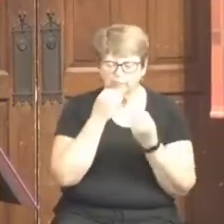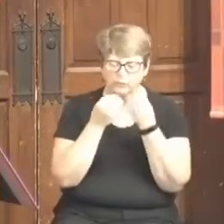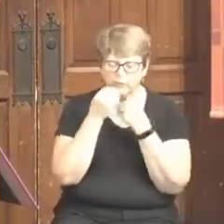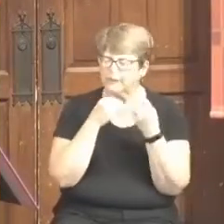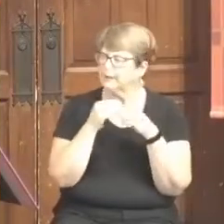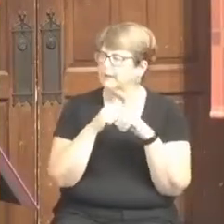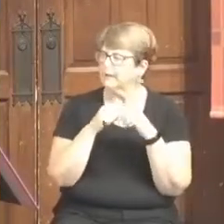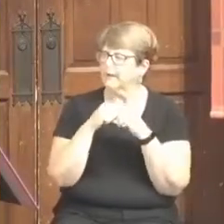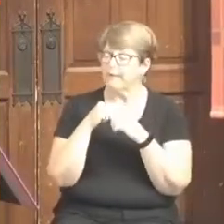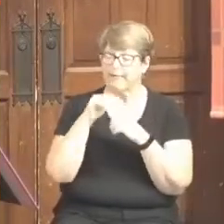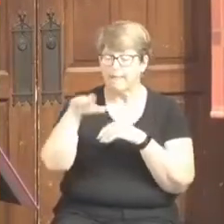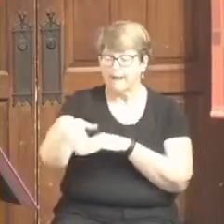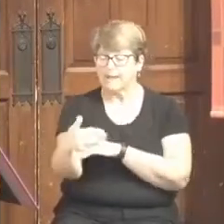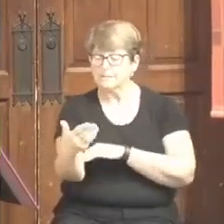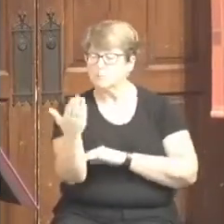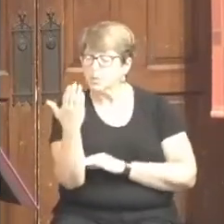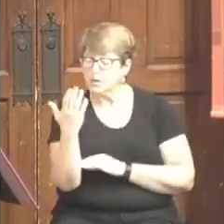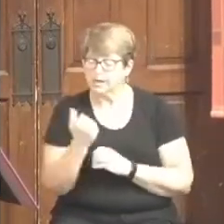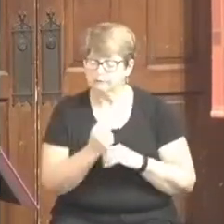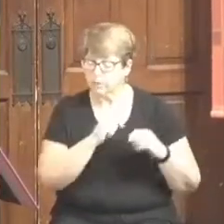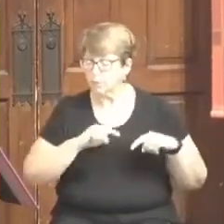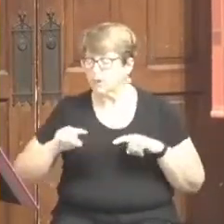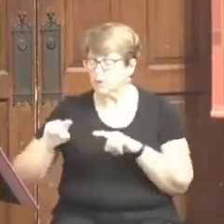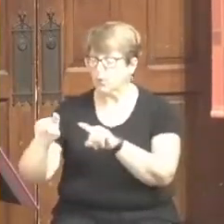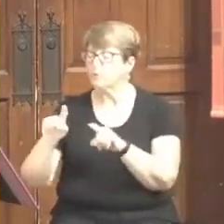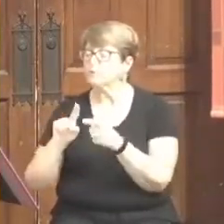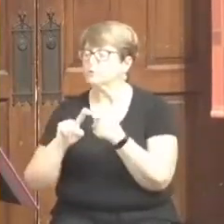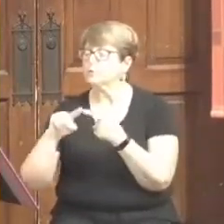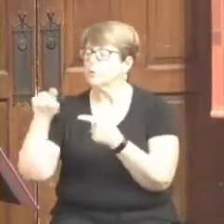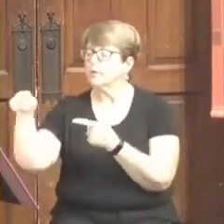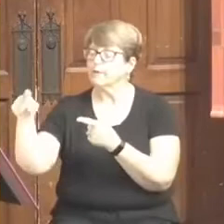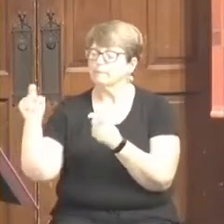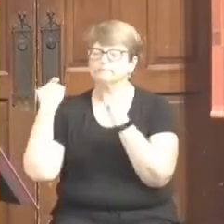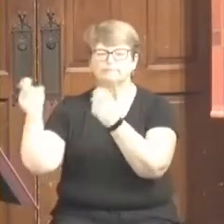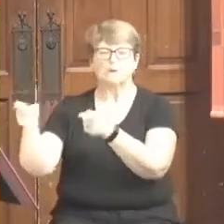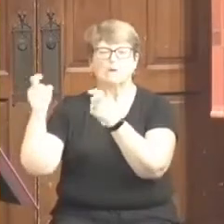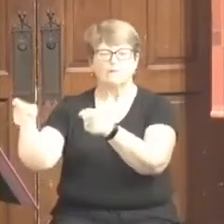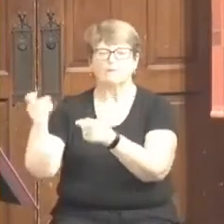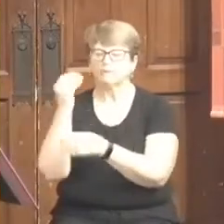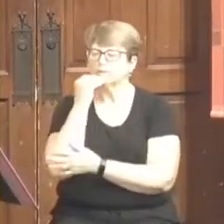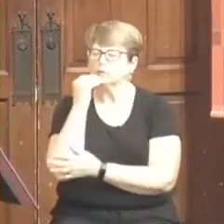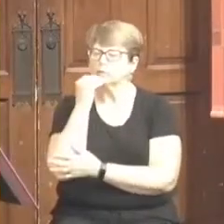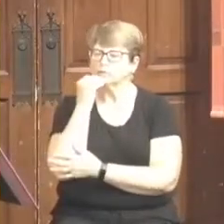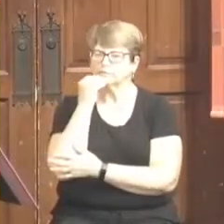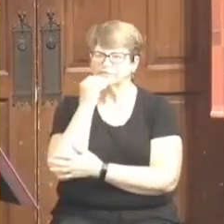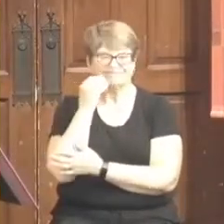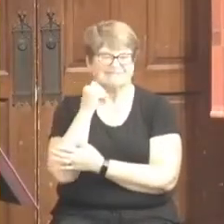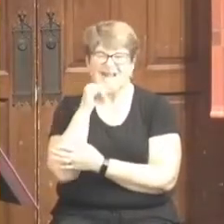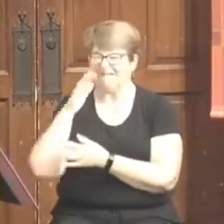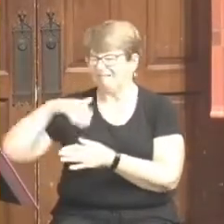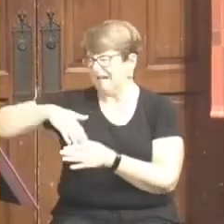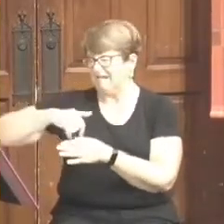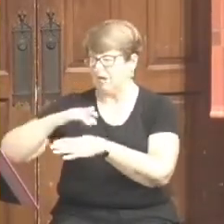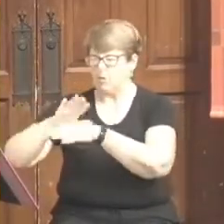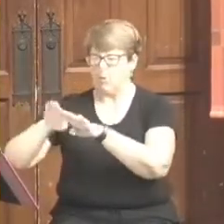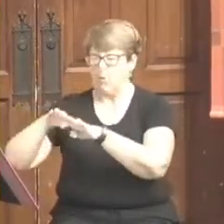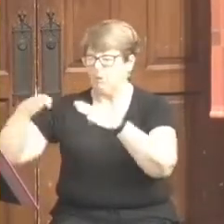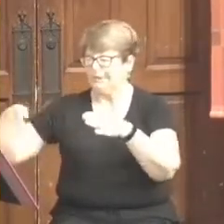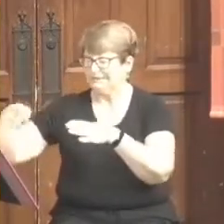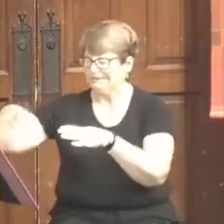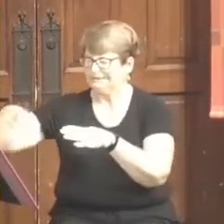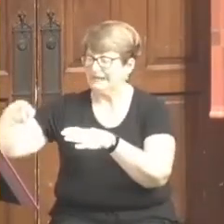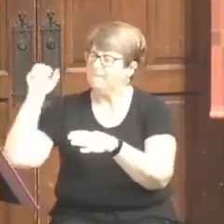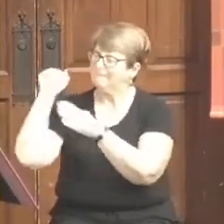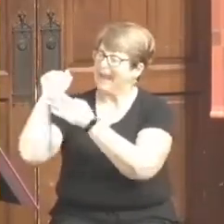The next morning, I went over to the Salvation Army. It was before the Salvation Army was actually open. And so I